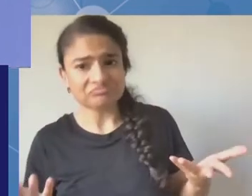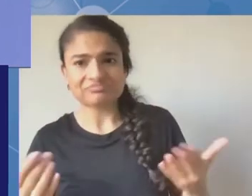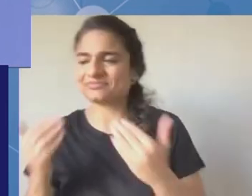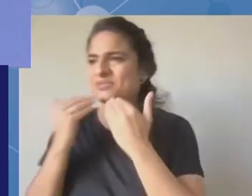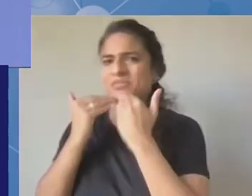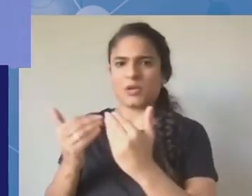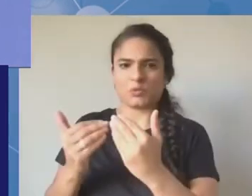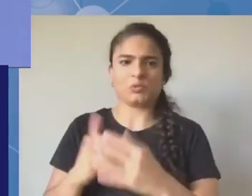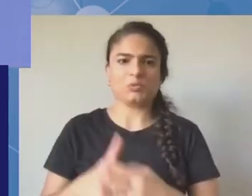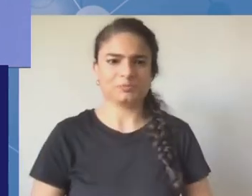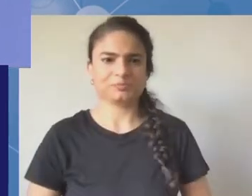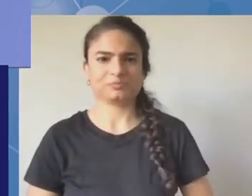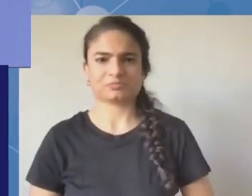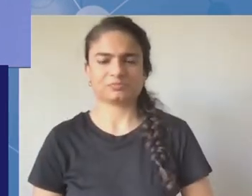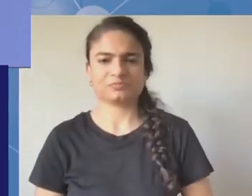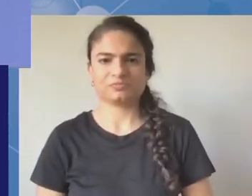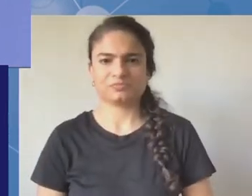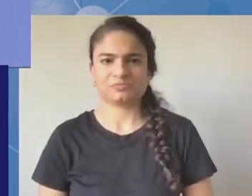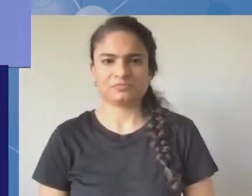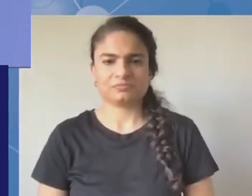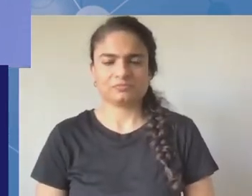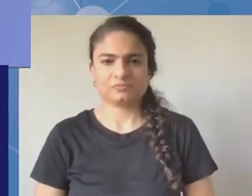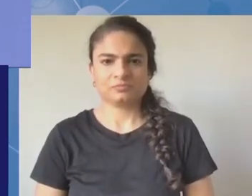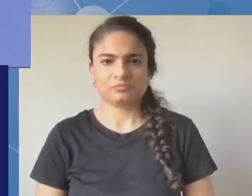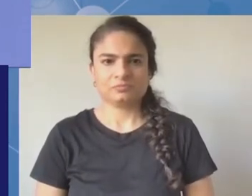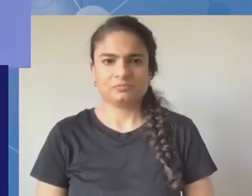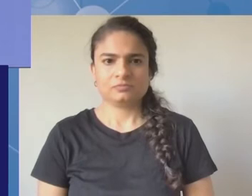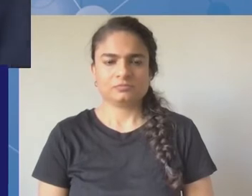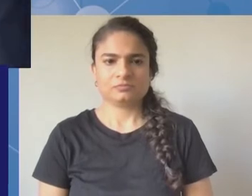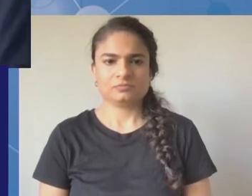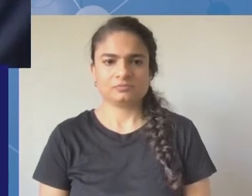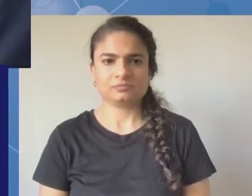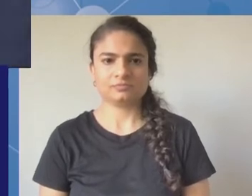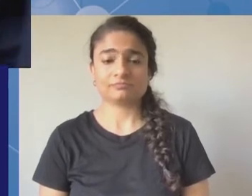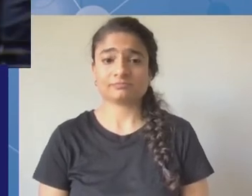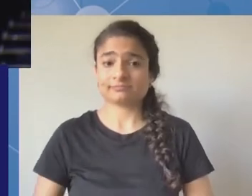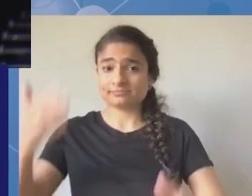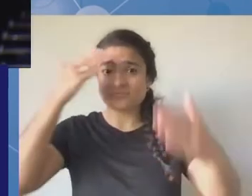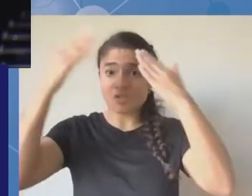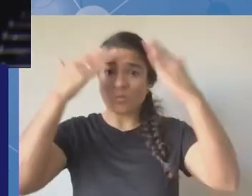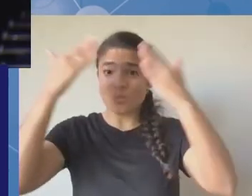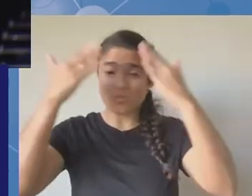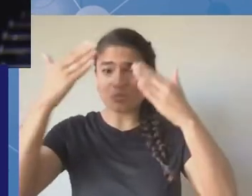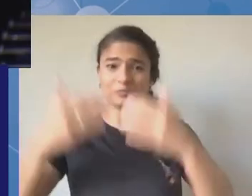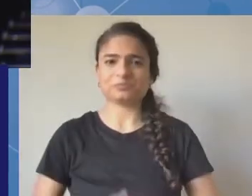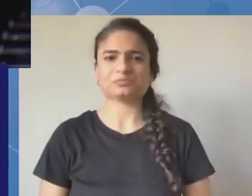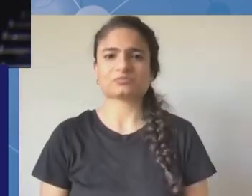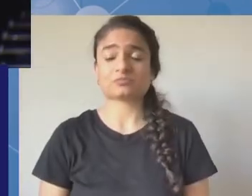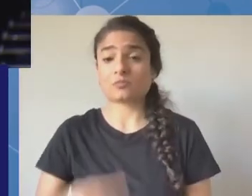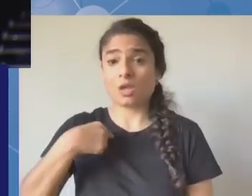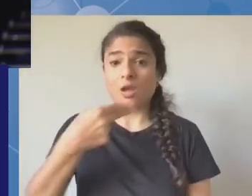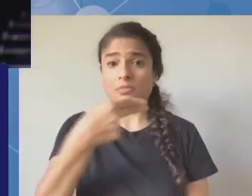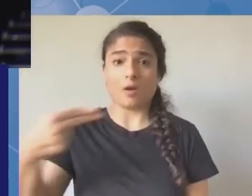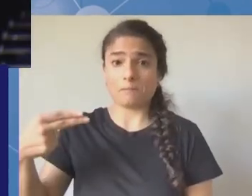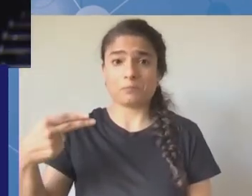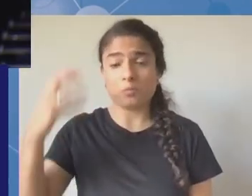uh hello namaskar my name is professor abhinash and i'm from india uh this is my